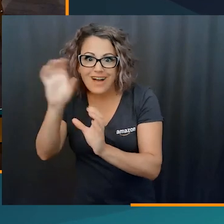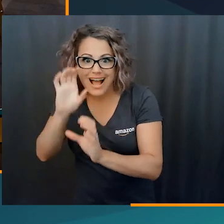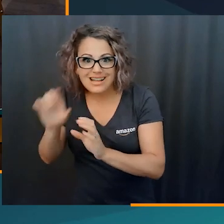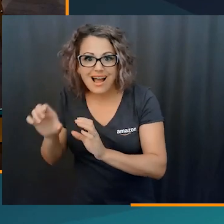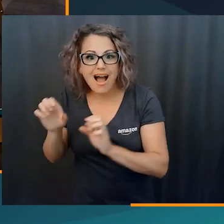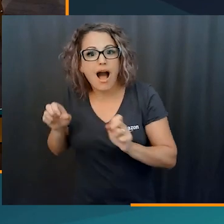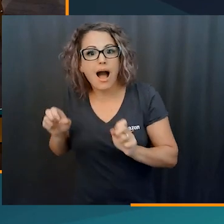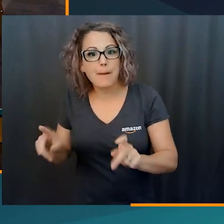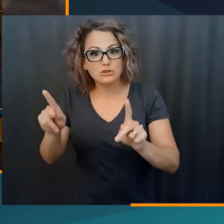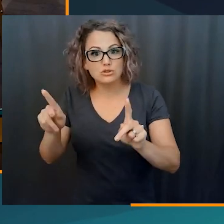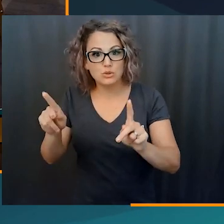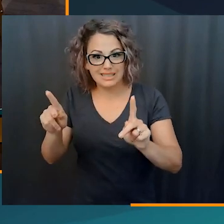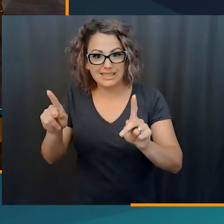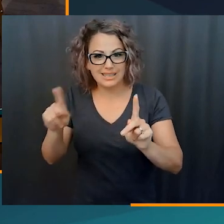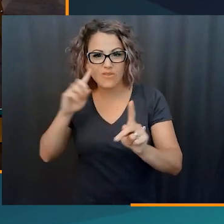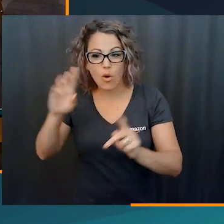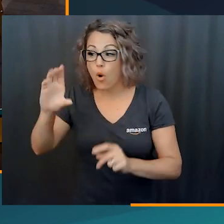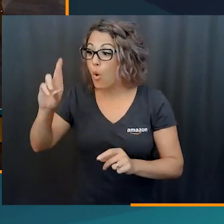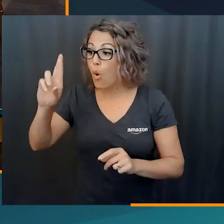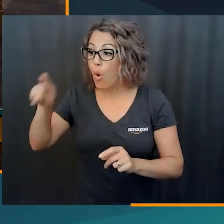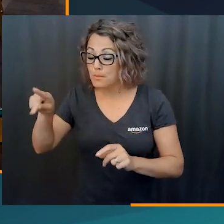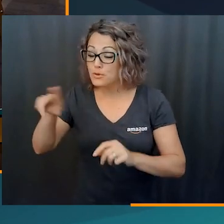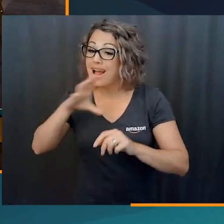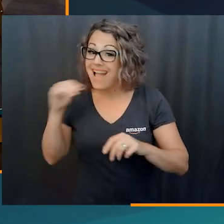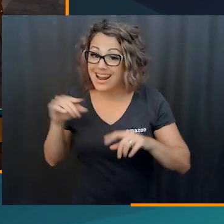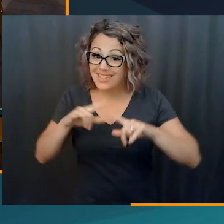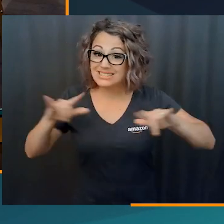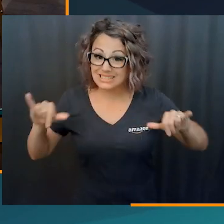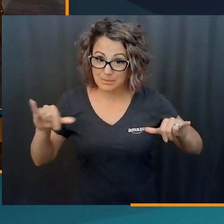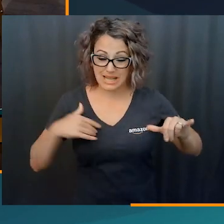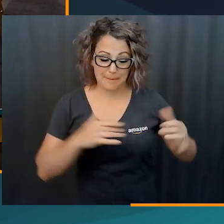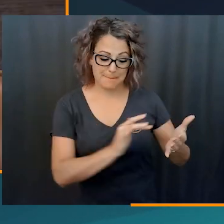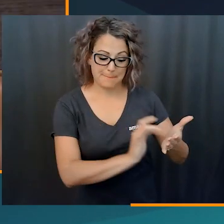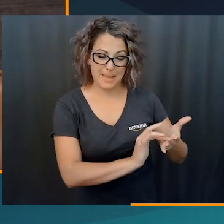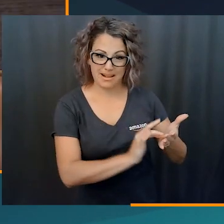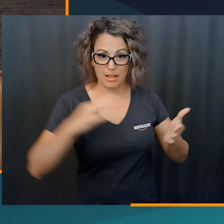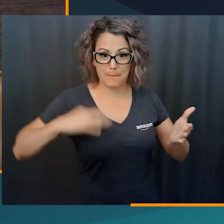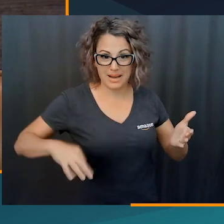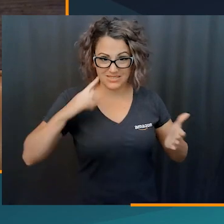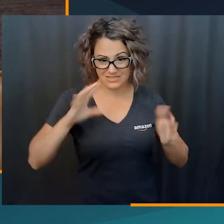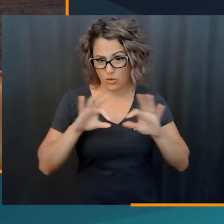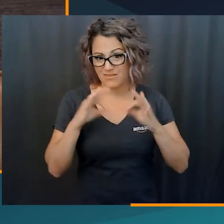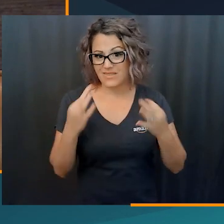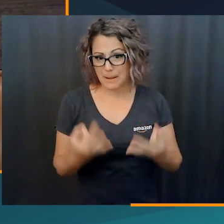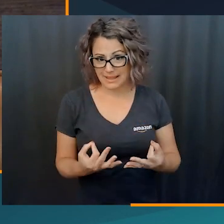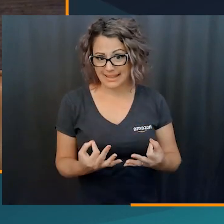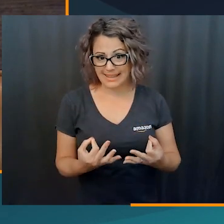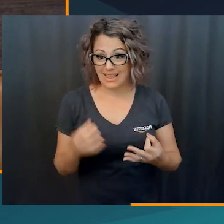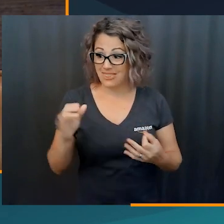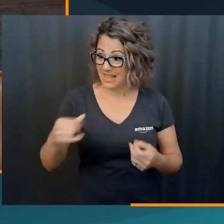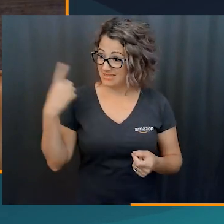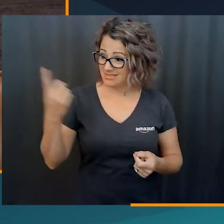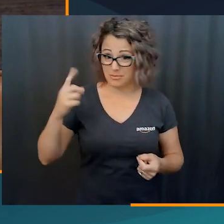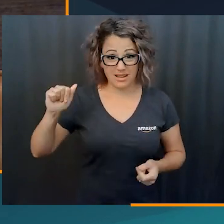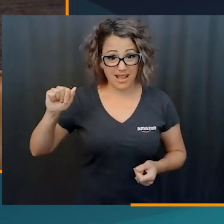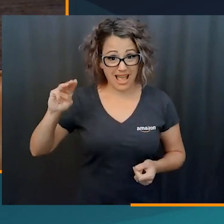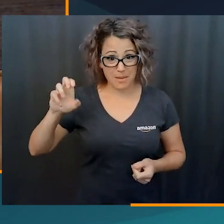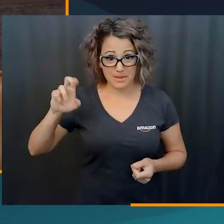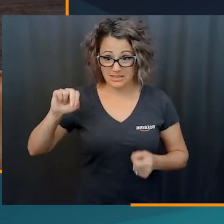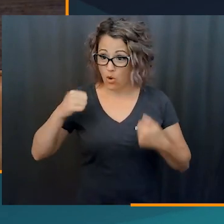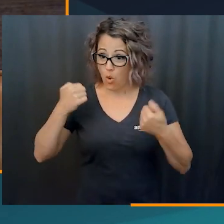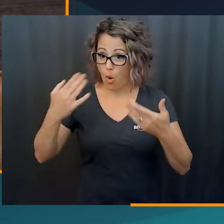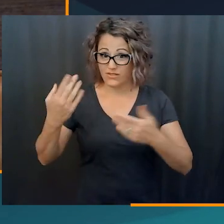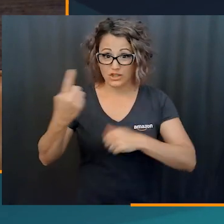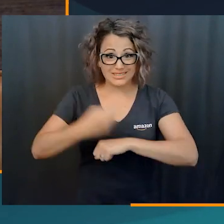obviously to move and get an opportunity within the corporate function. Um, but also to provide medical benefits for my